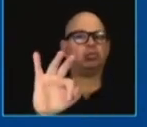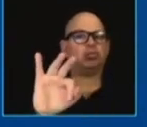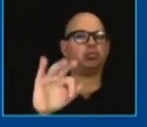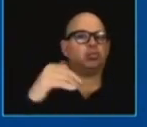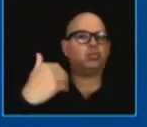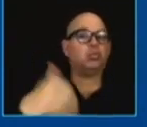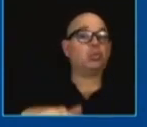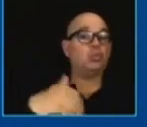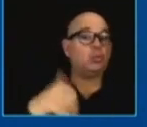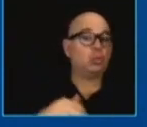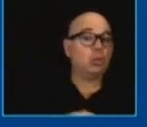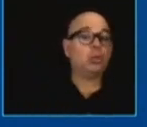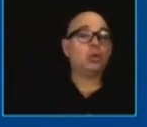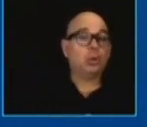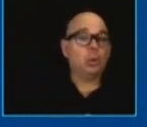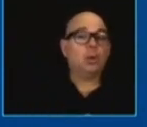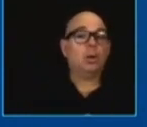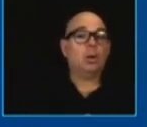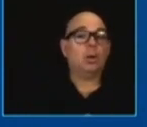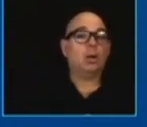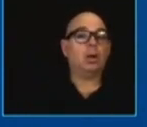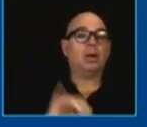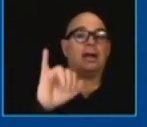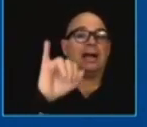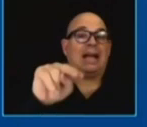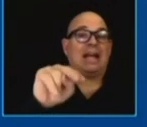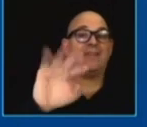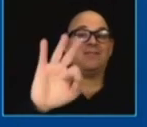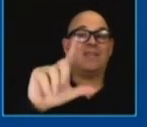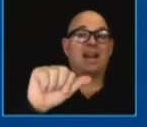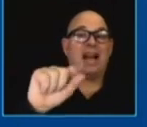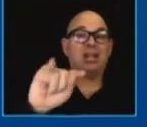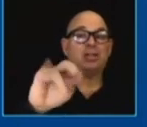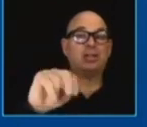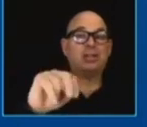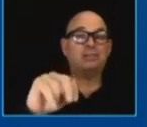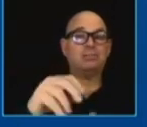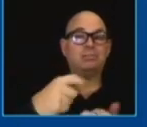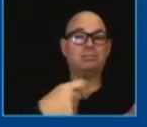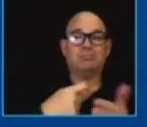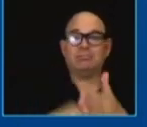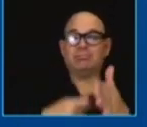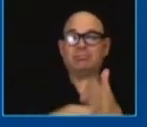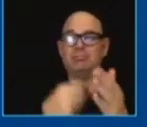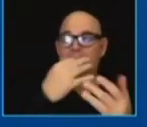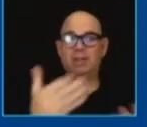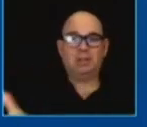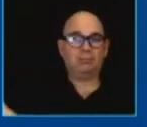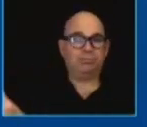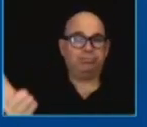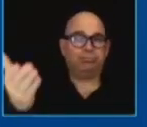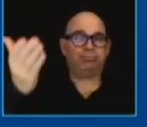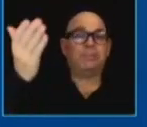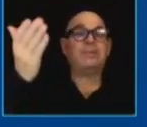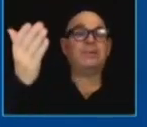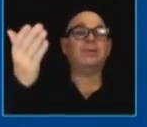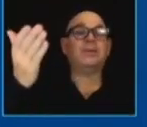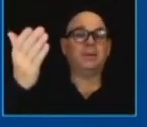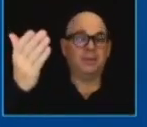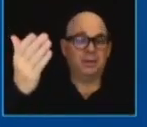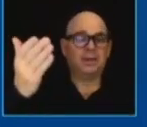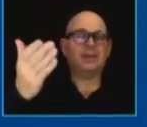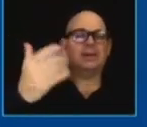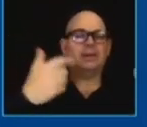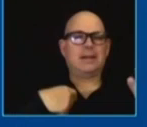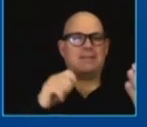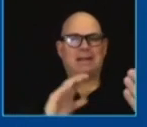but we have answers for that as well we have we proposed the answers to the challenges we face and that's the difference between us and the republican